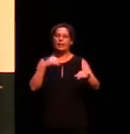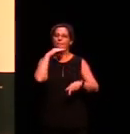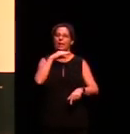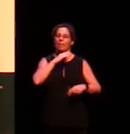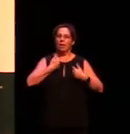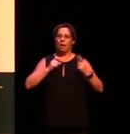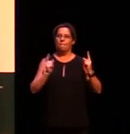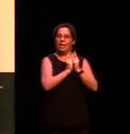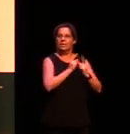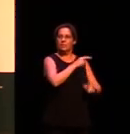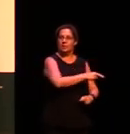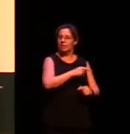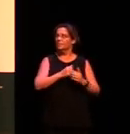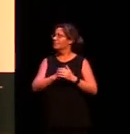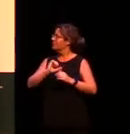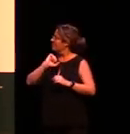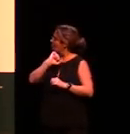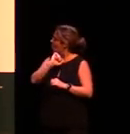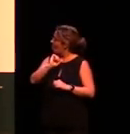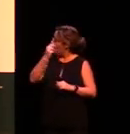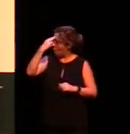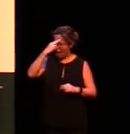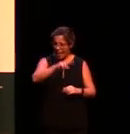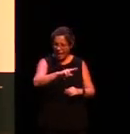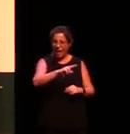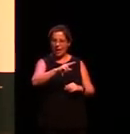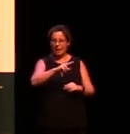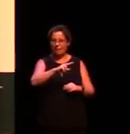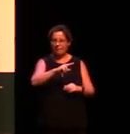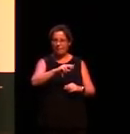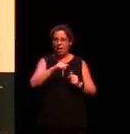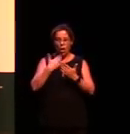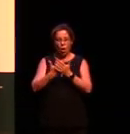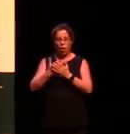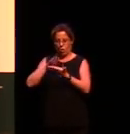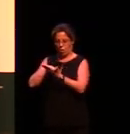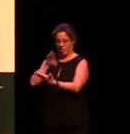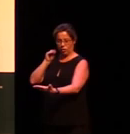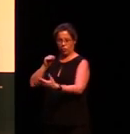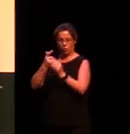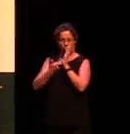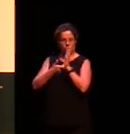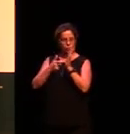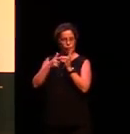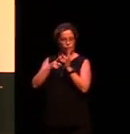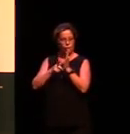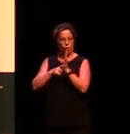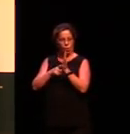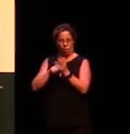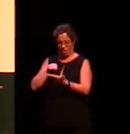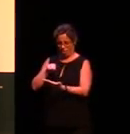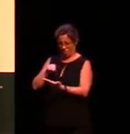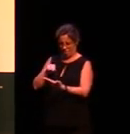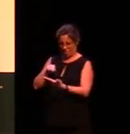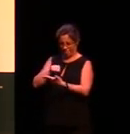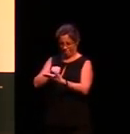her name was on the student role and she was one of those mysterious names on student